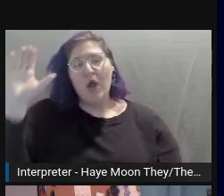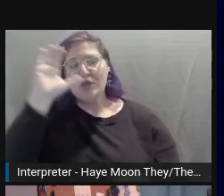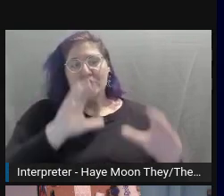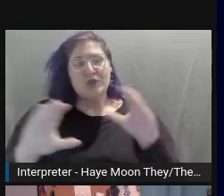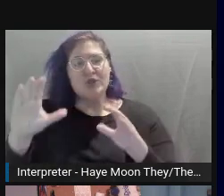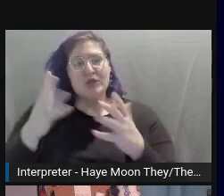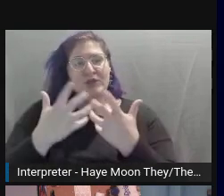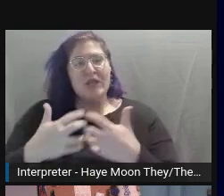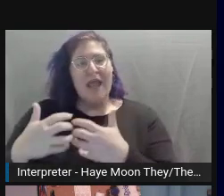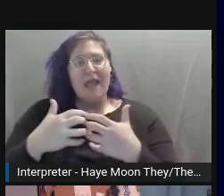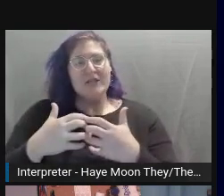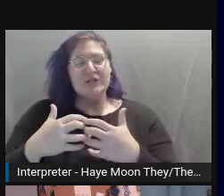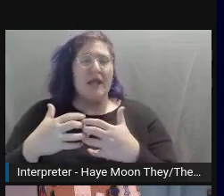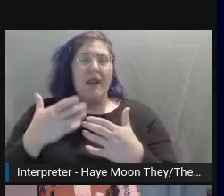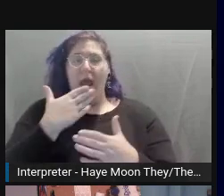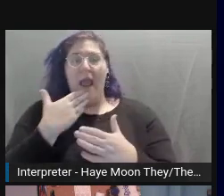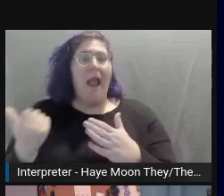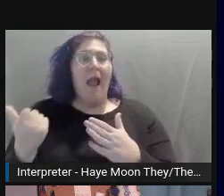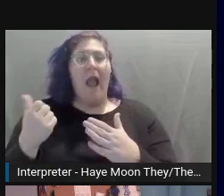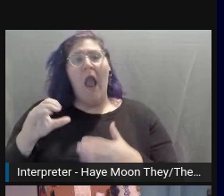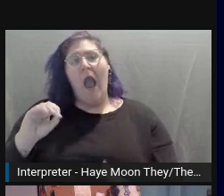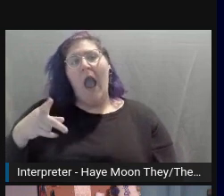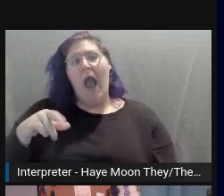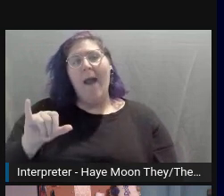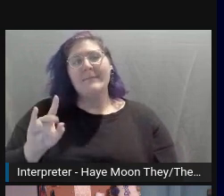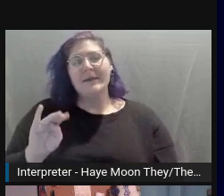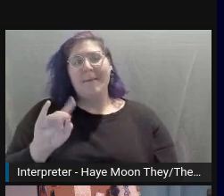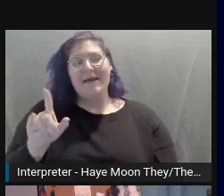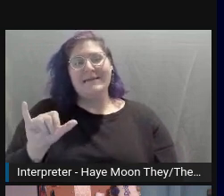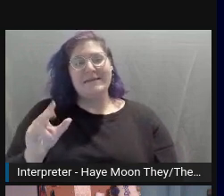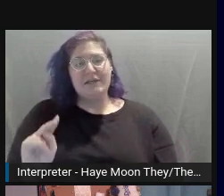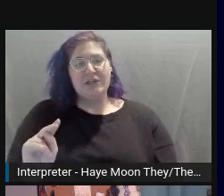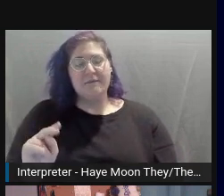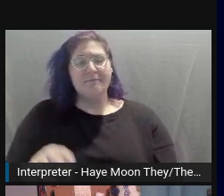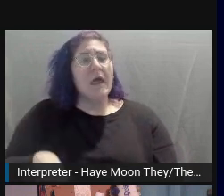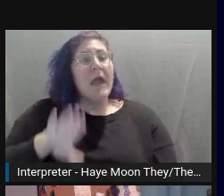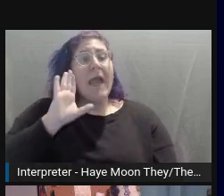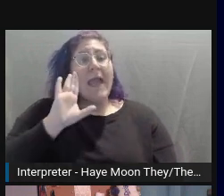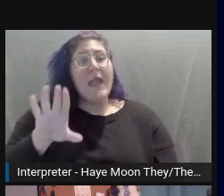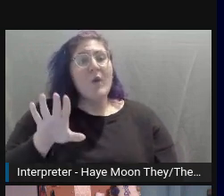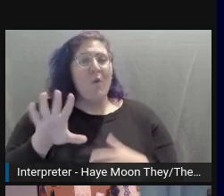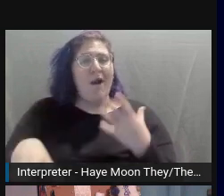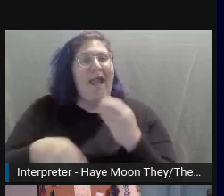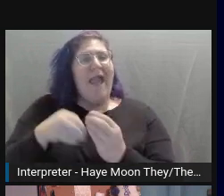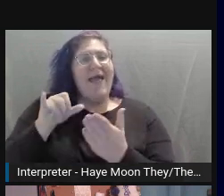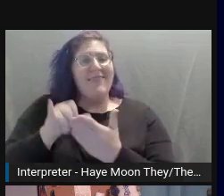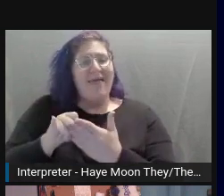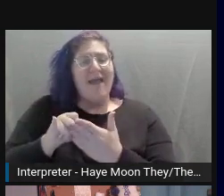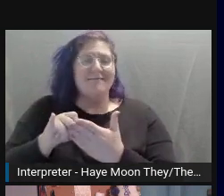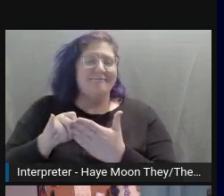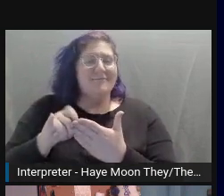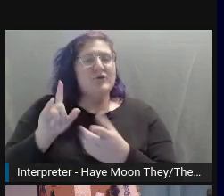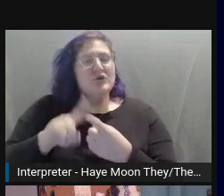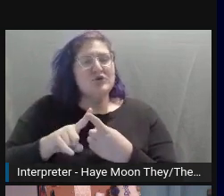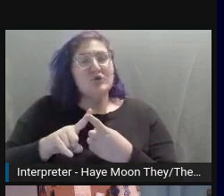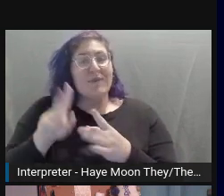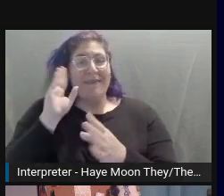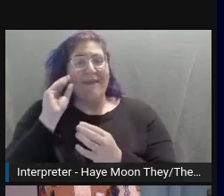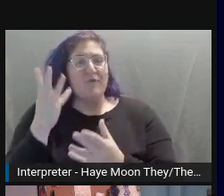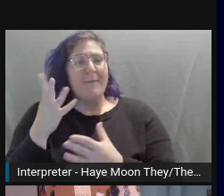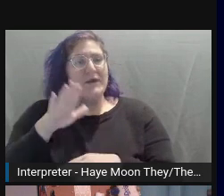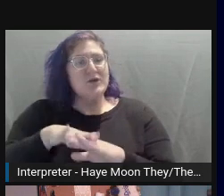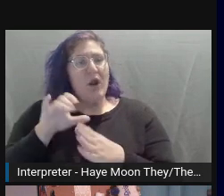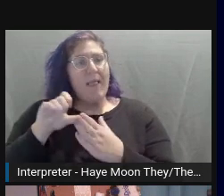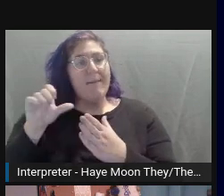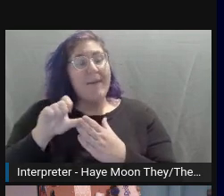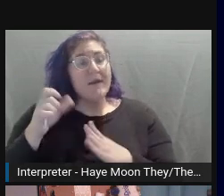text and categorize it as additional content relative to the information presented on the page. So, if there were two websites with